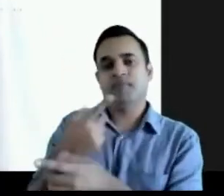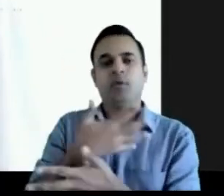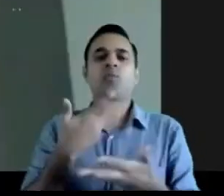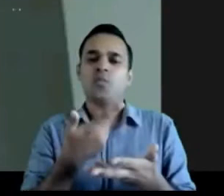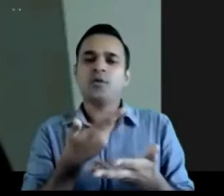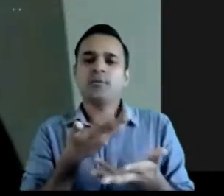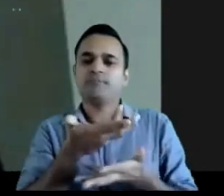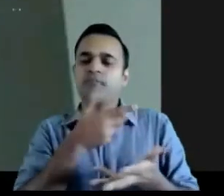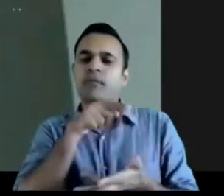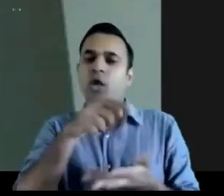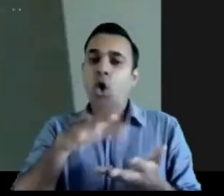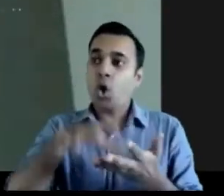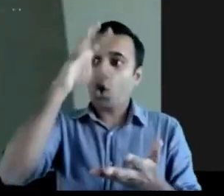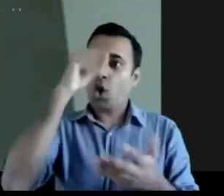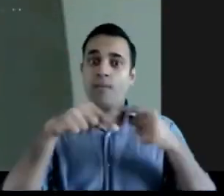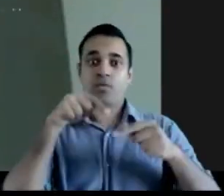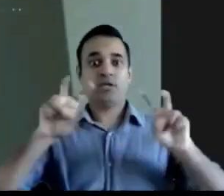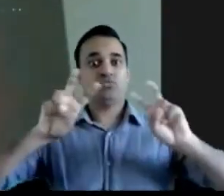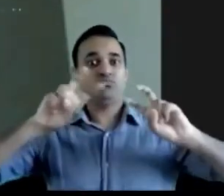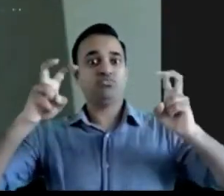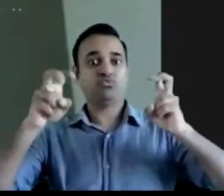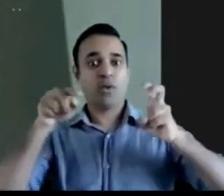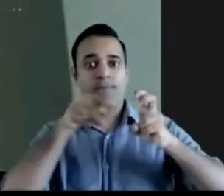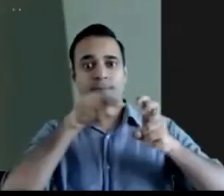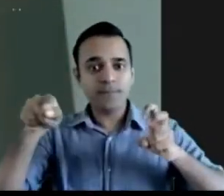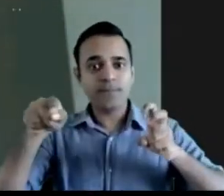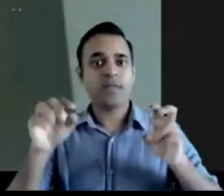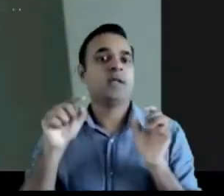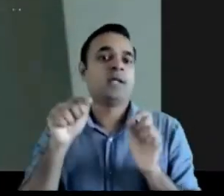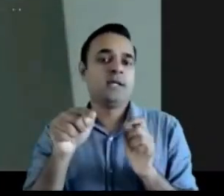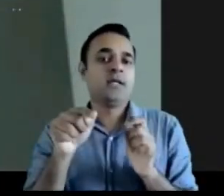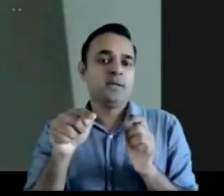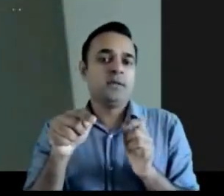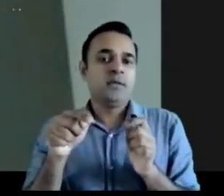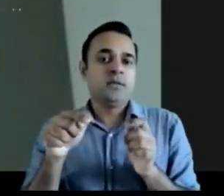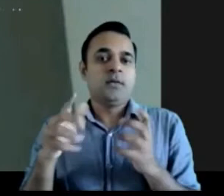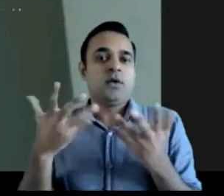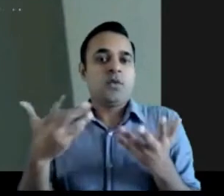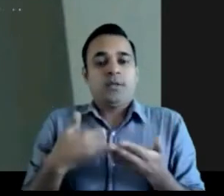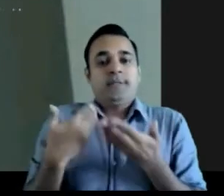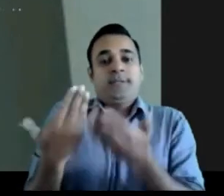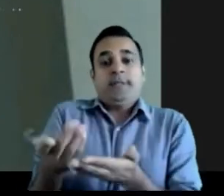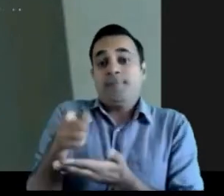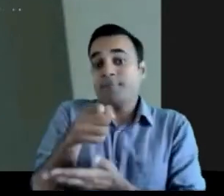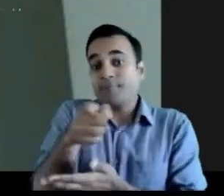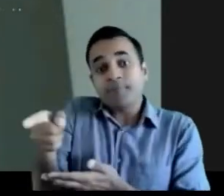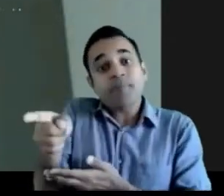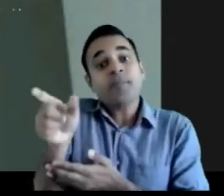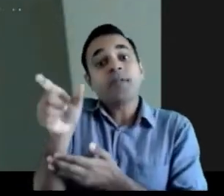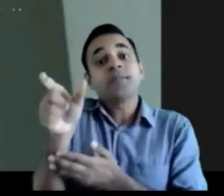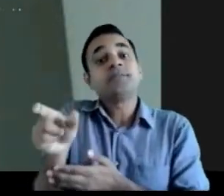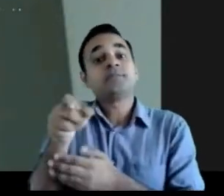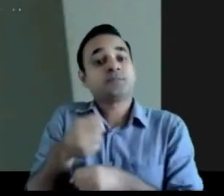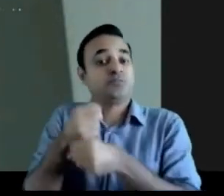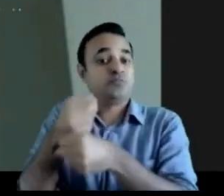thank you marinella okay so i'll go into the methodology um since we have quite a